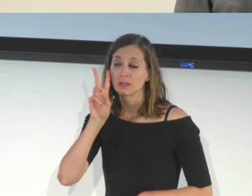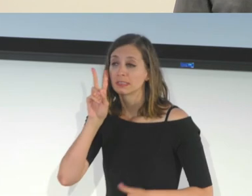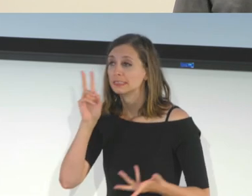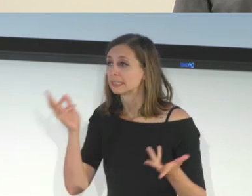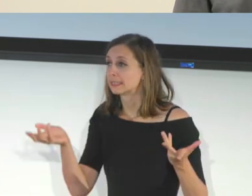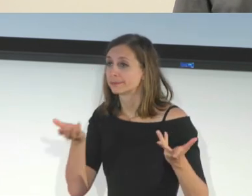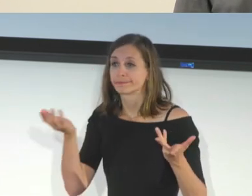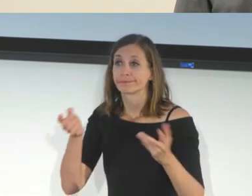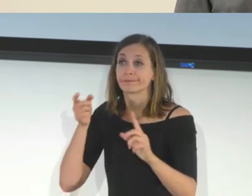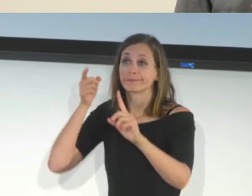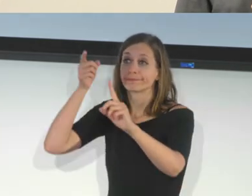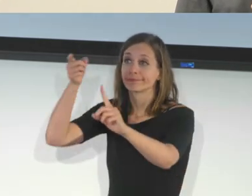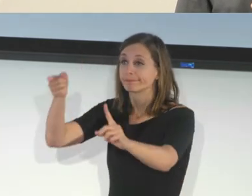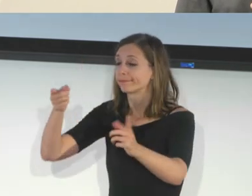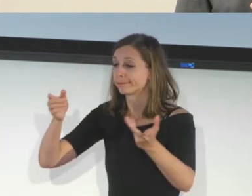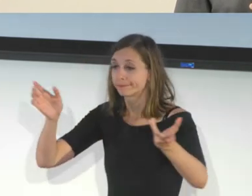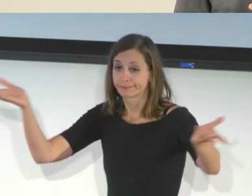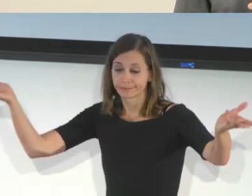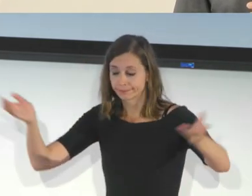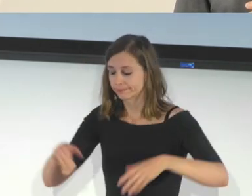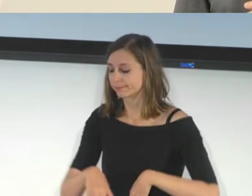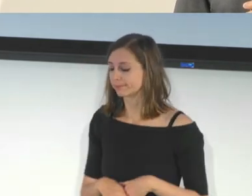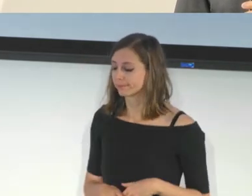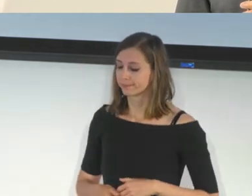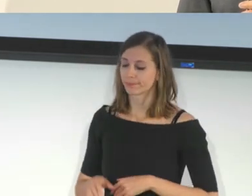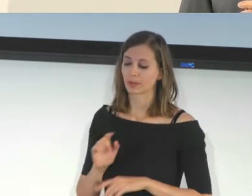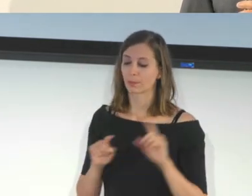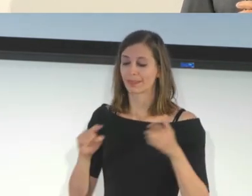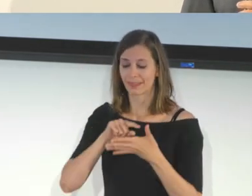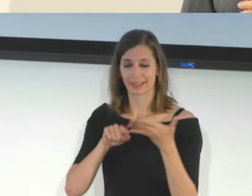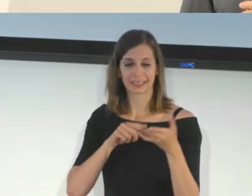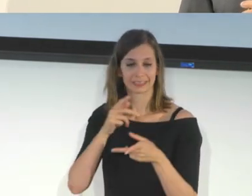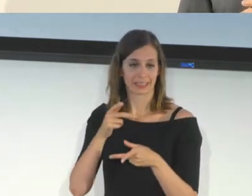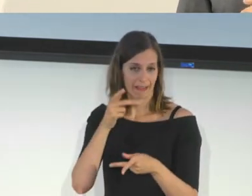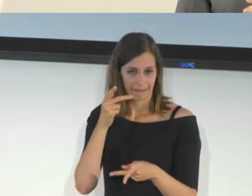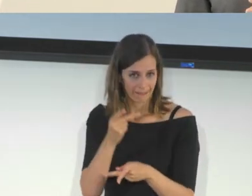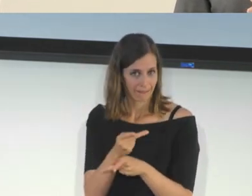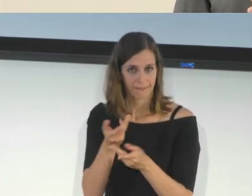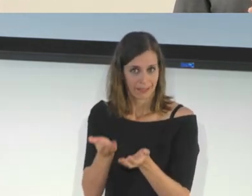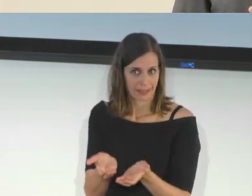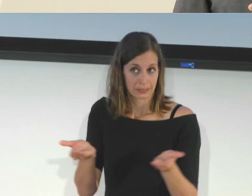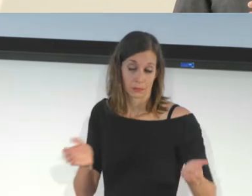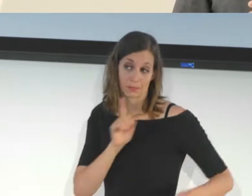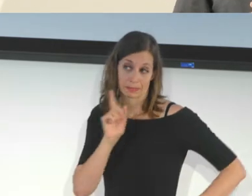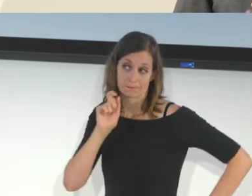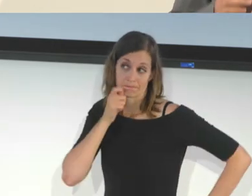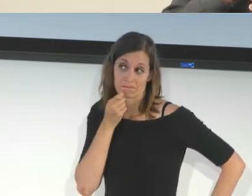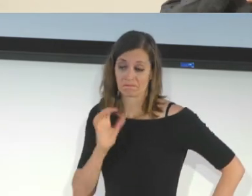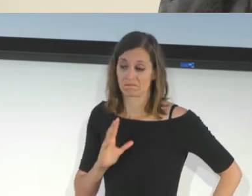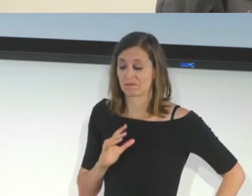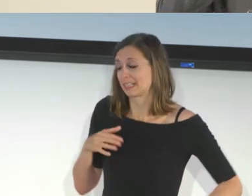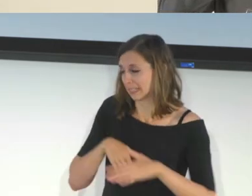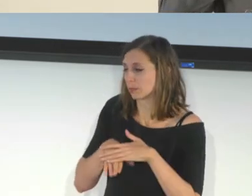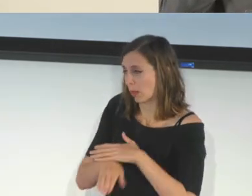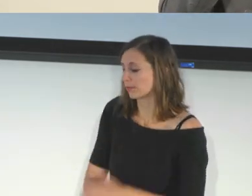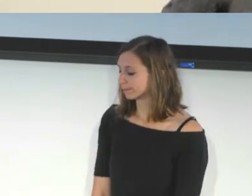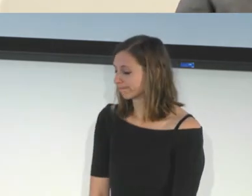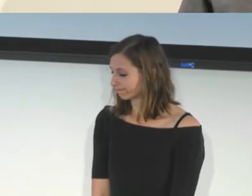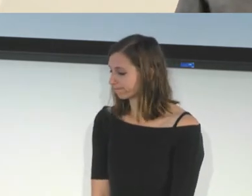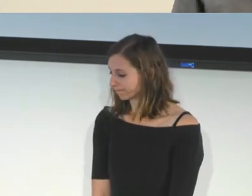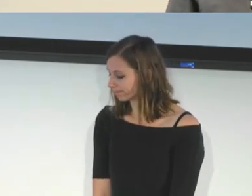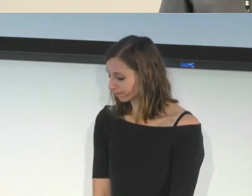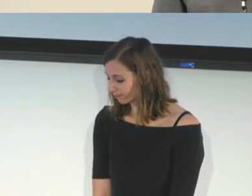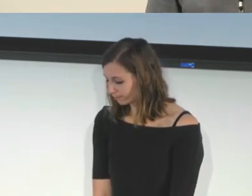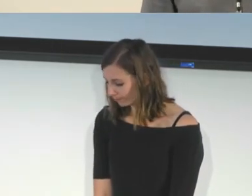least the initial aspects of these types of tools seem to be fairly accessible. Yeah, we recognize